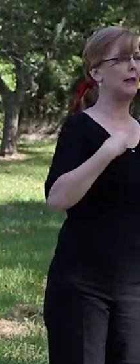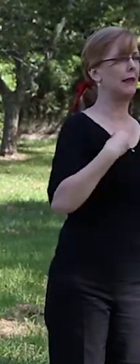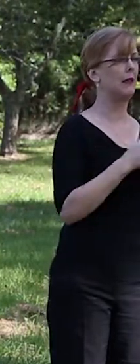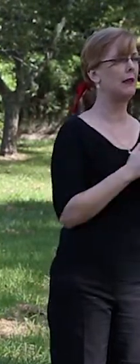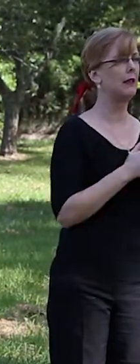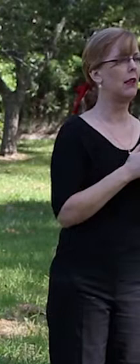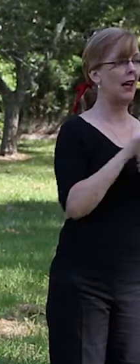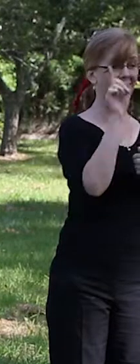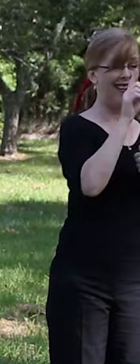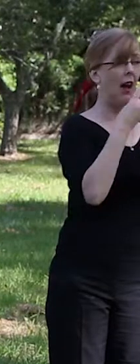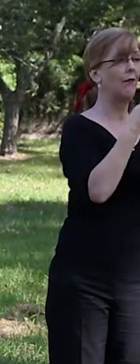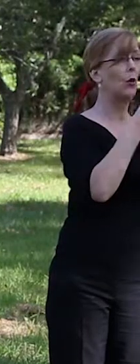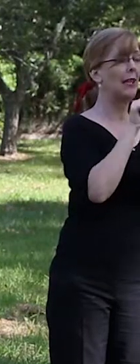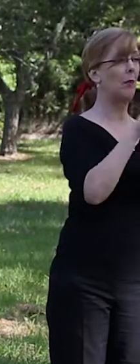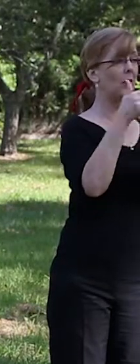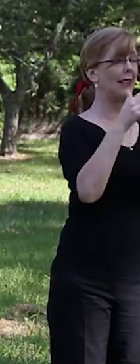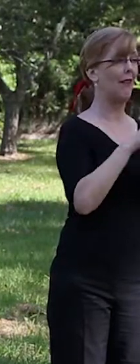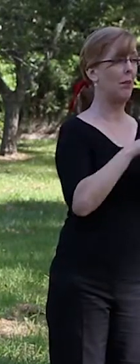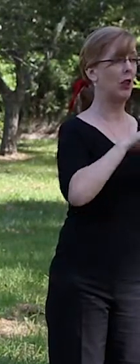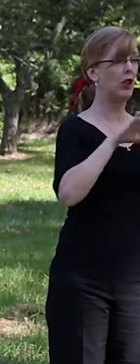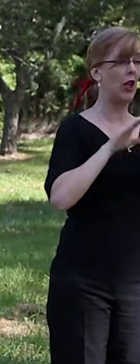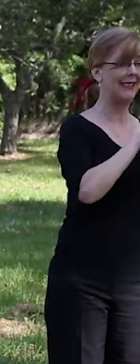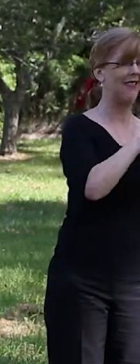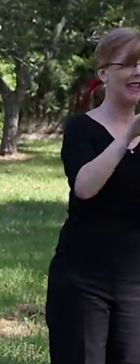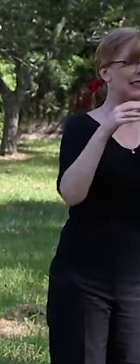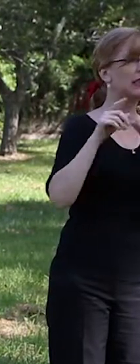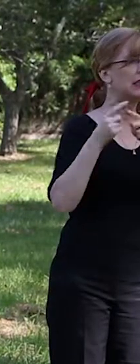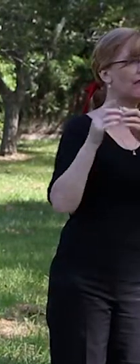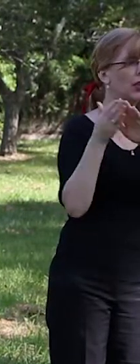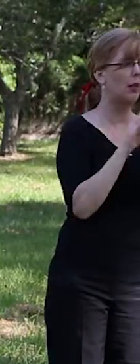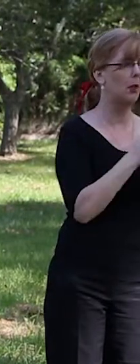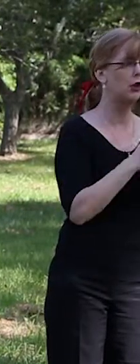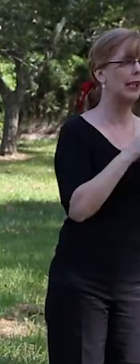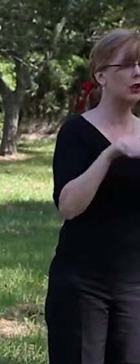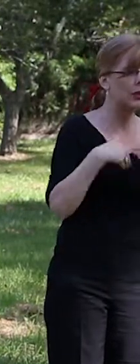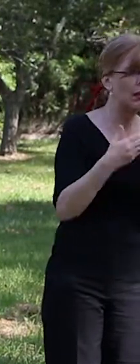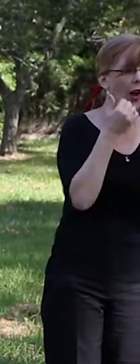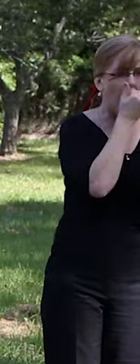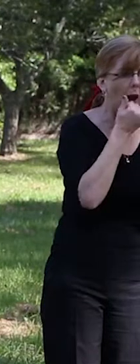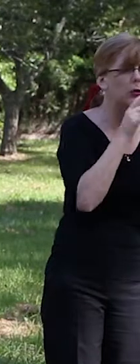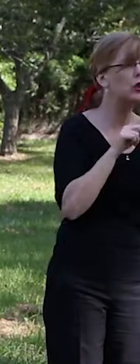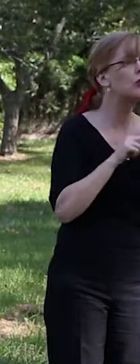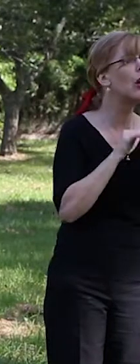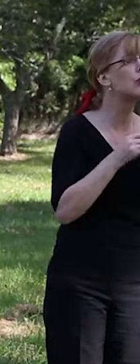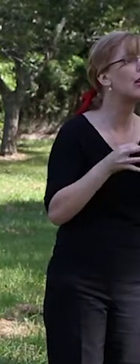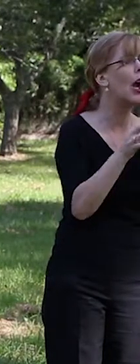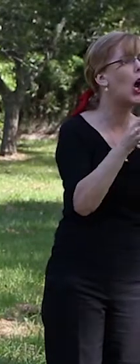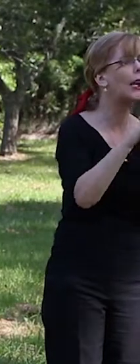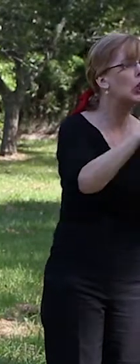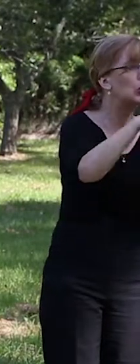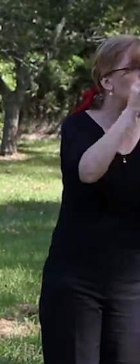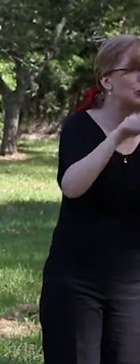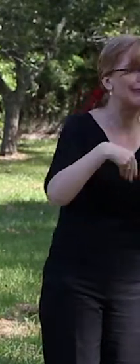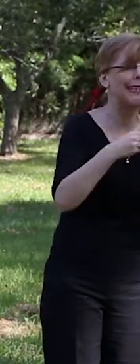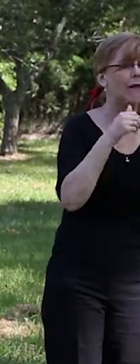Currently, $14.7 million has been invested into communities to provide Aboriginal and Torres Strait Islander students with the opportunity to get